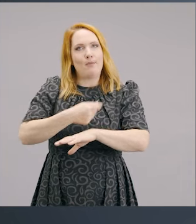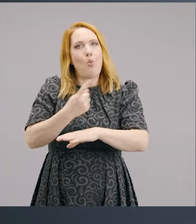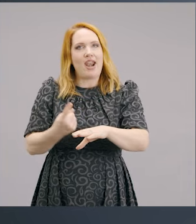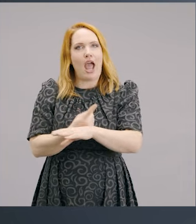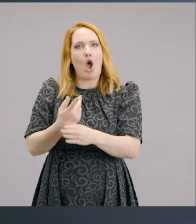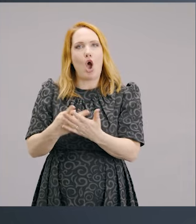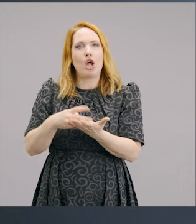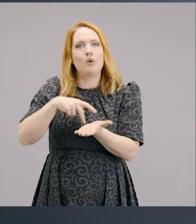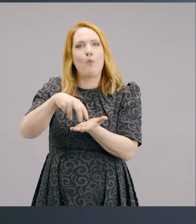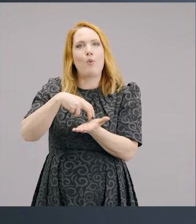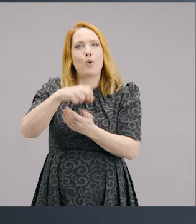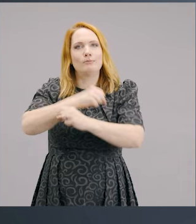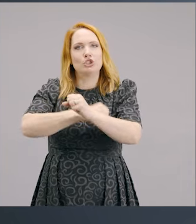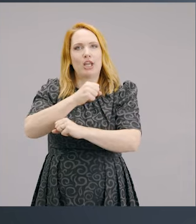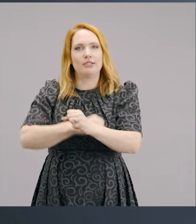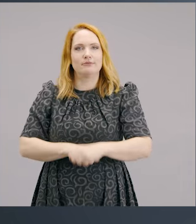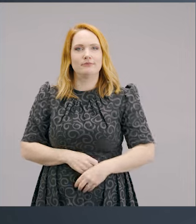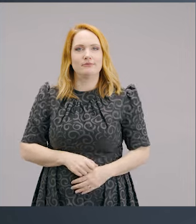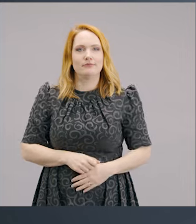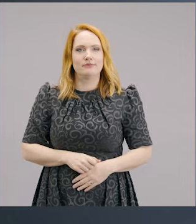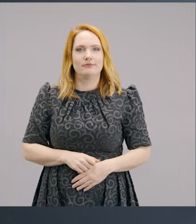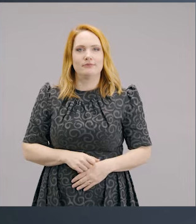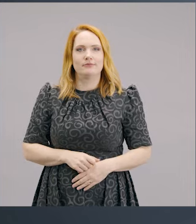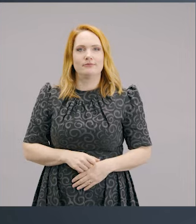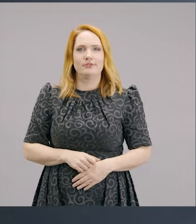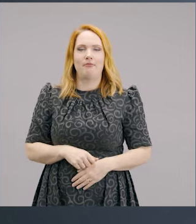The doctor asked me to spend at least one hour per day on the treadmill.